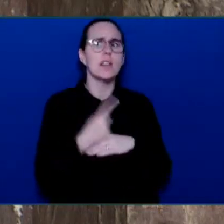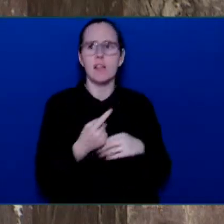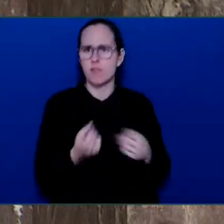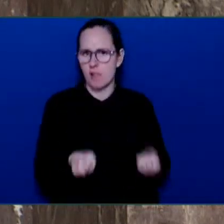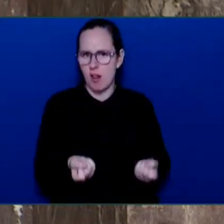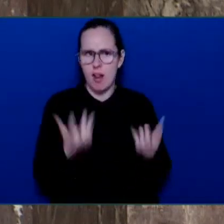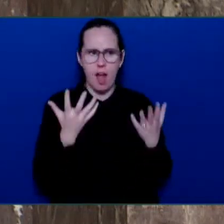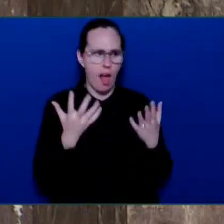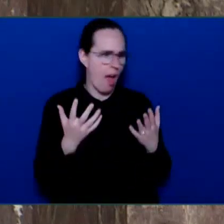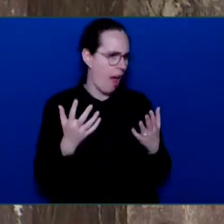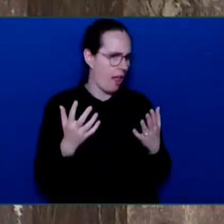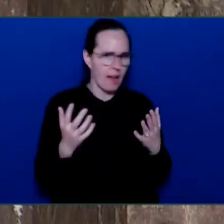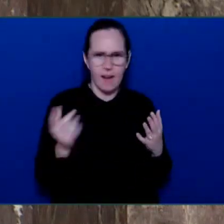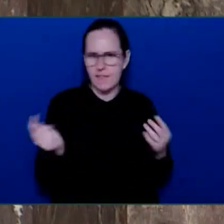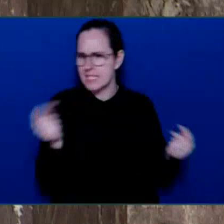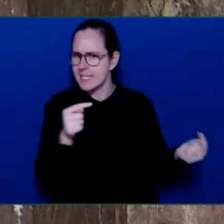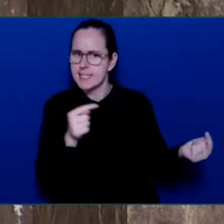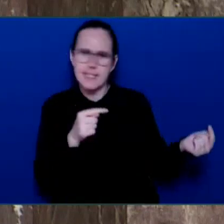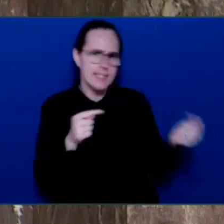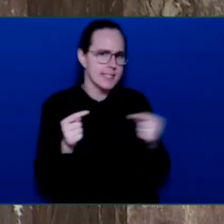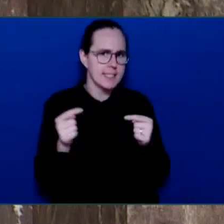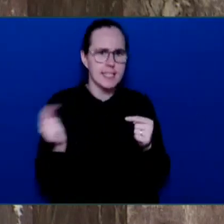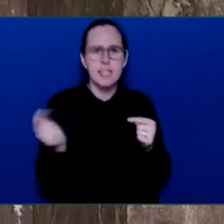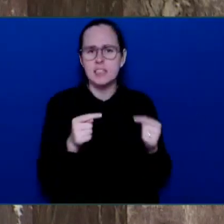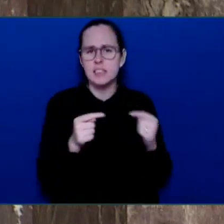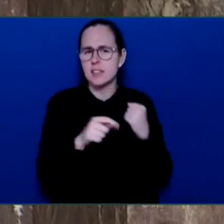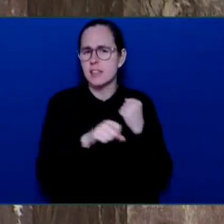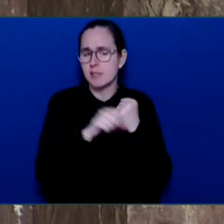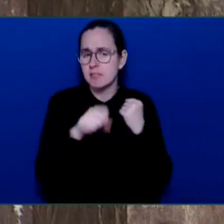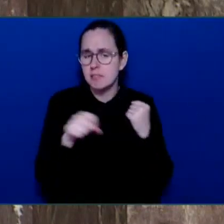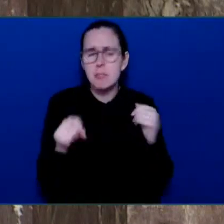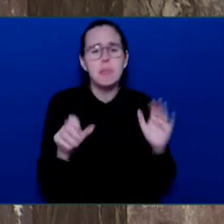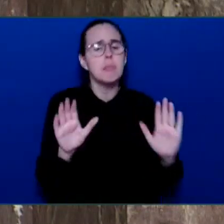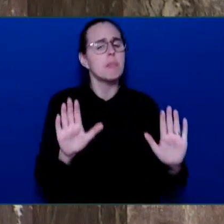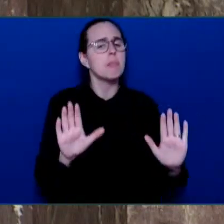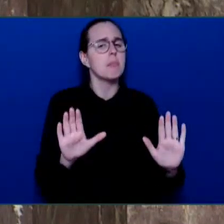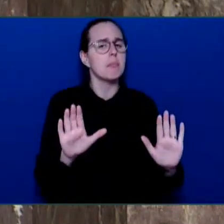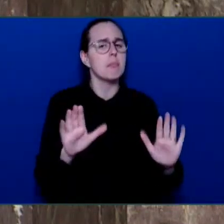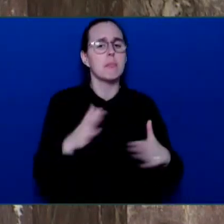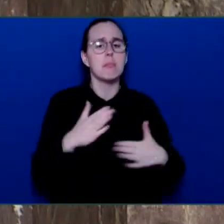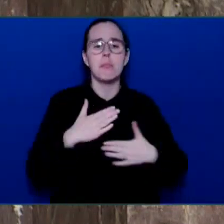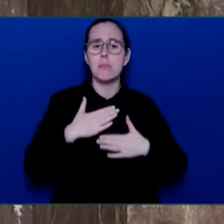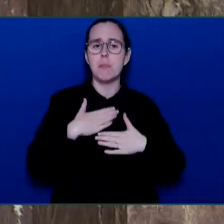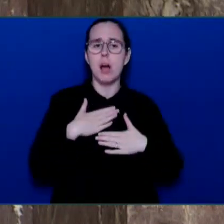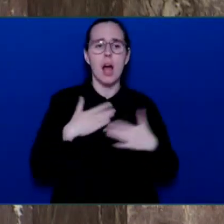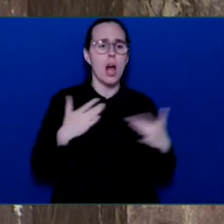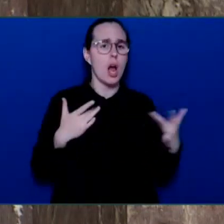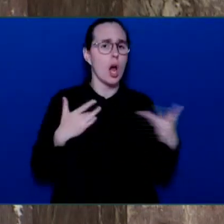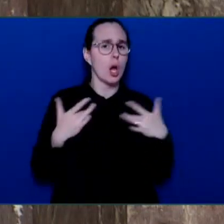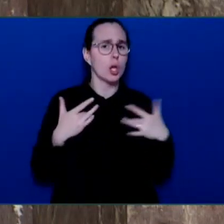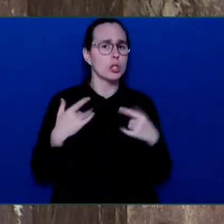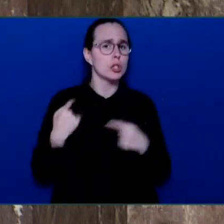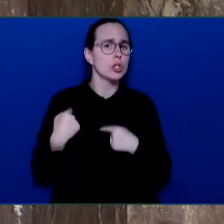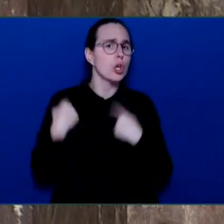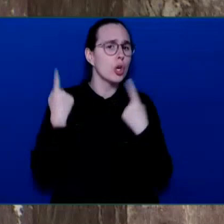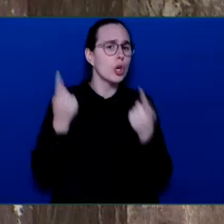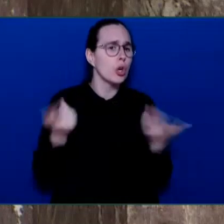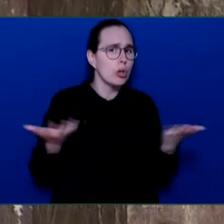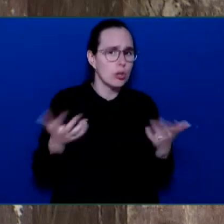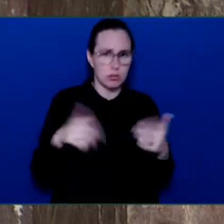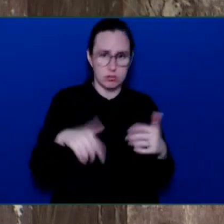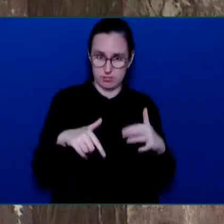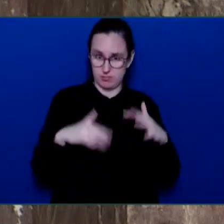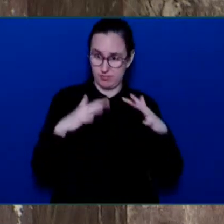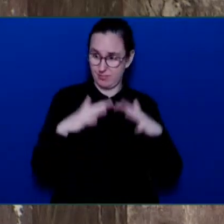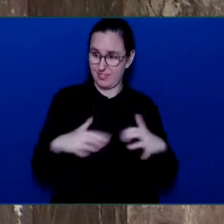Speaker, is the trend we've seen throughout this session. What we've seen throughout this session is a complete flip-flop every